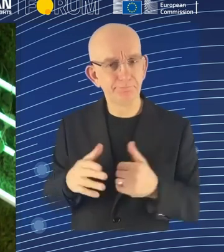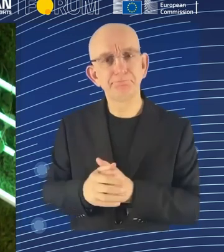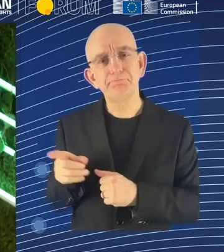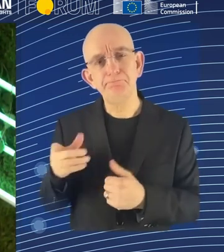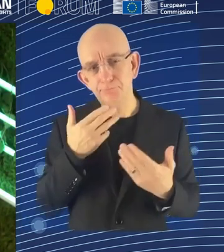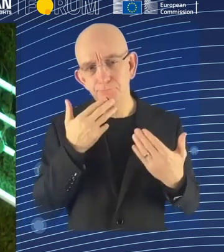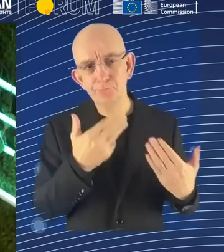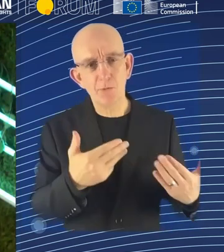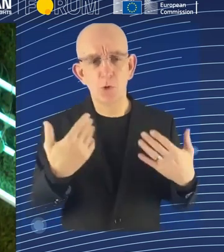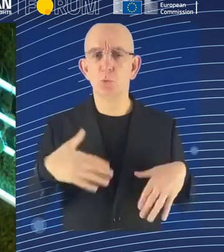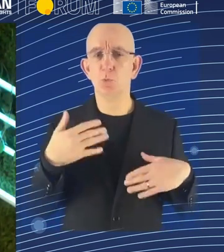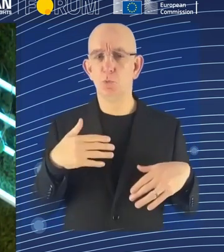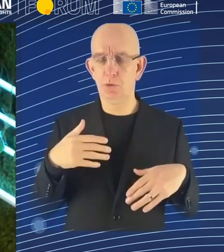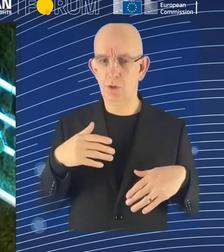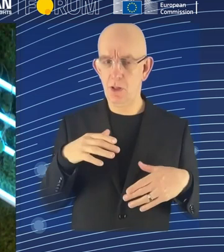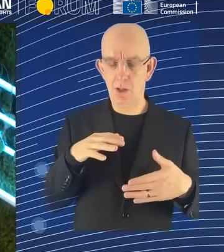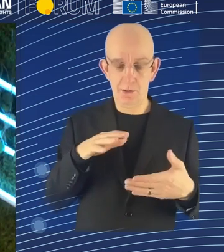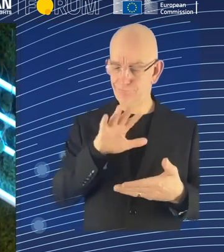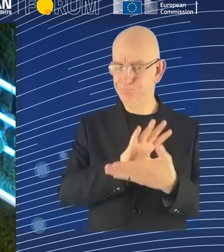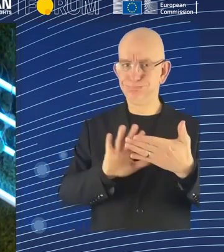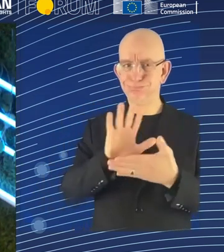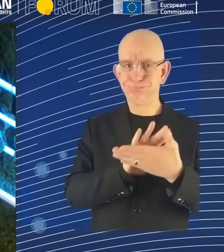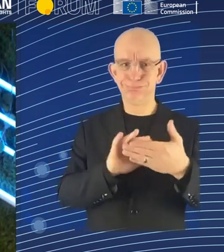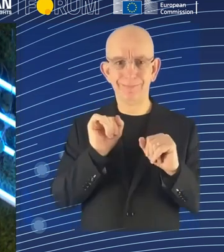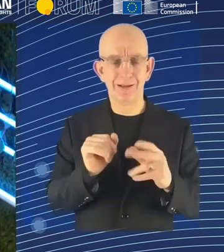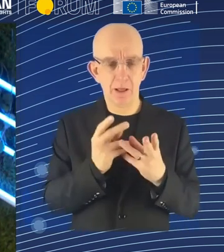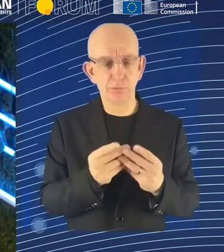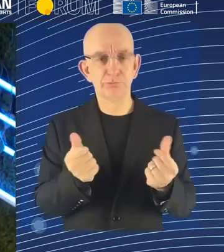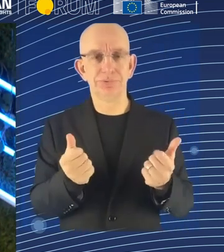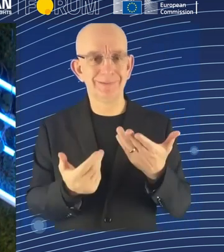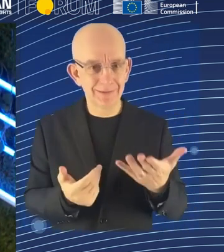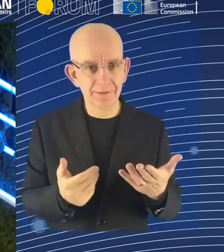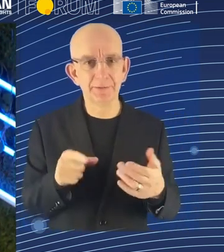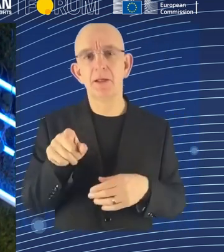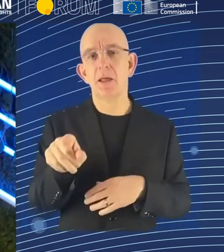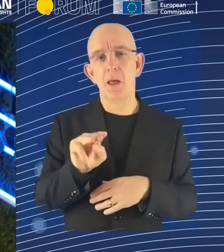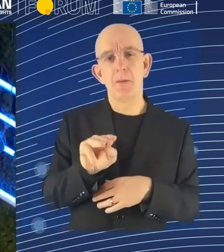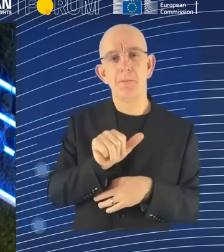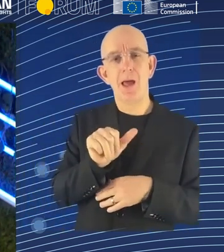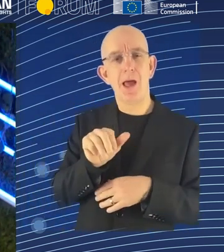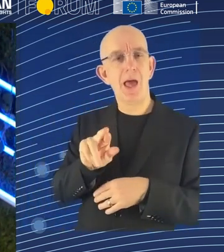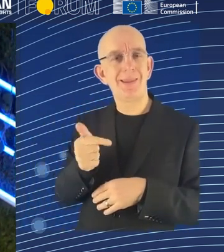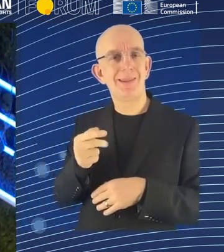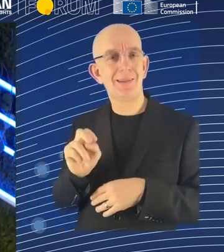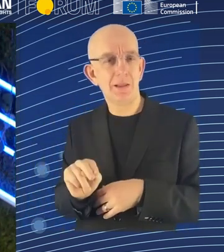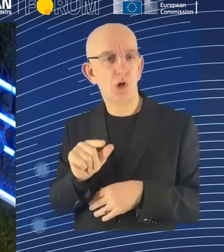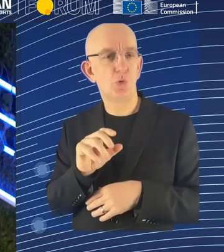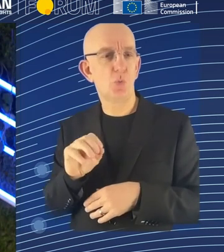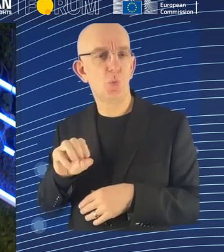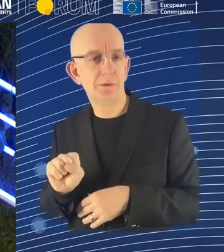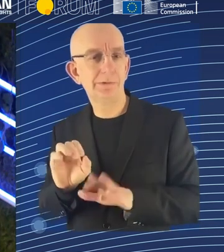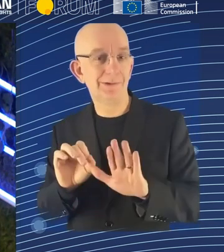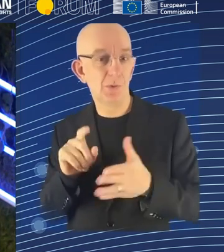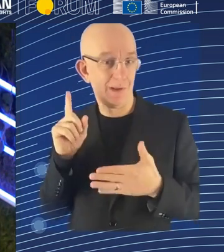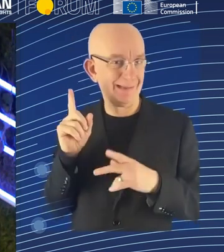the first thing that might come to mind is, well, you know, but why do we need to